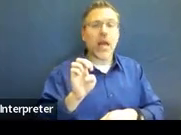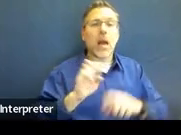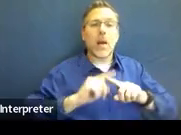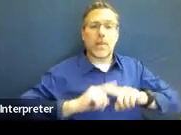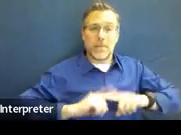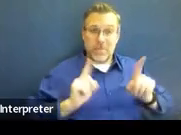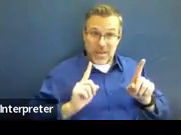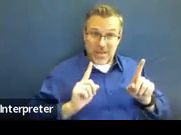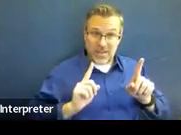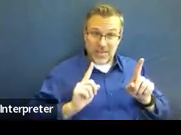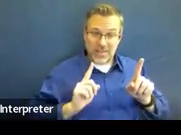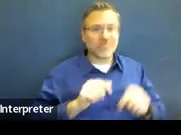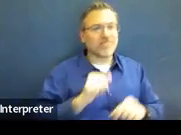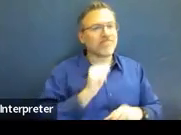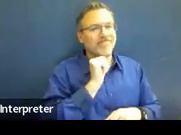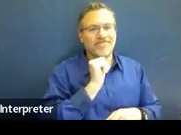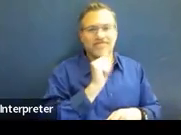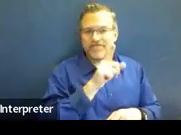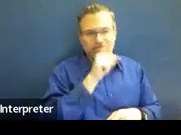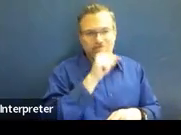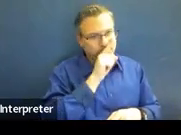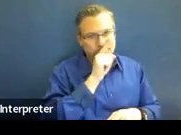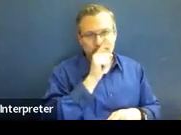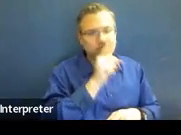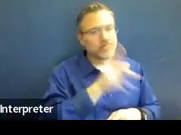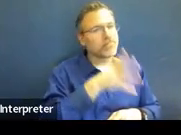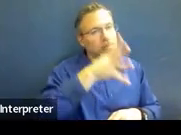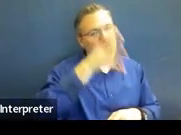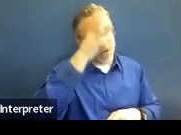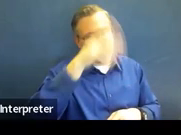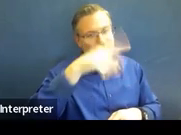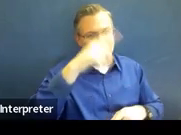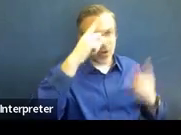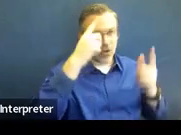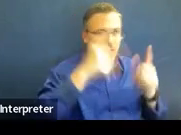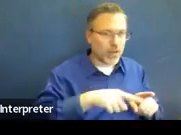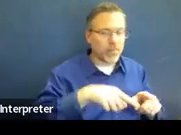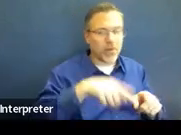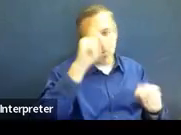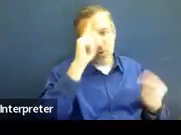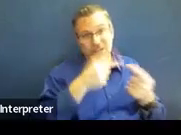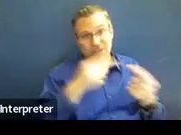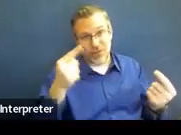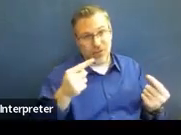indicate the parent's disagreement or agreement to the changes.